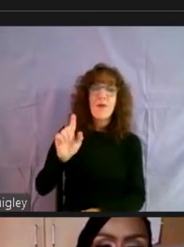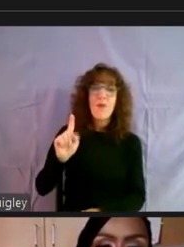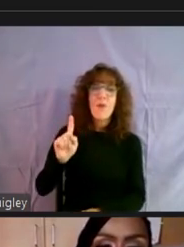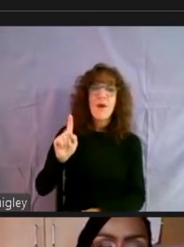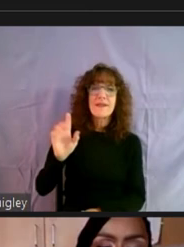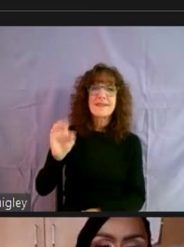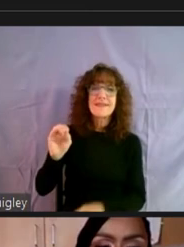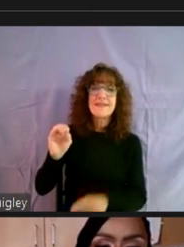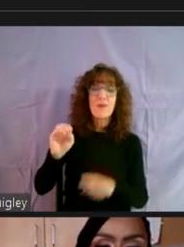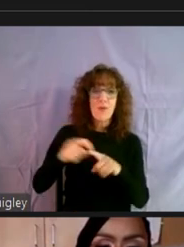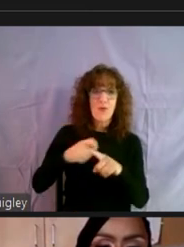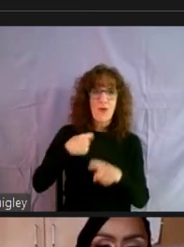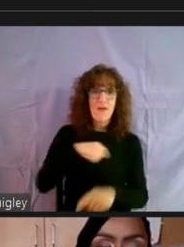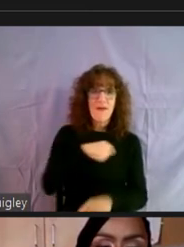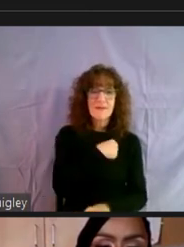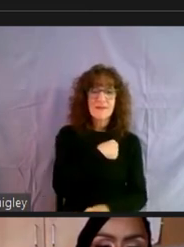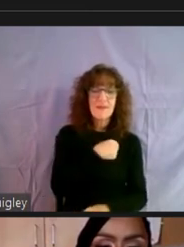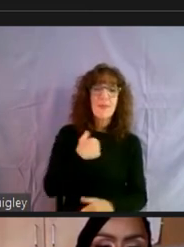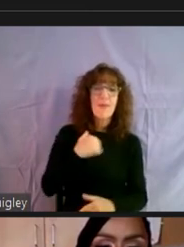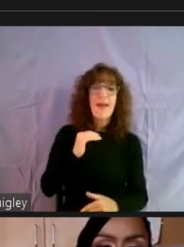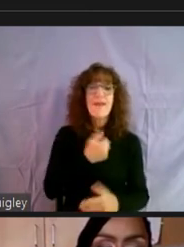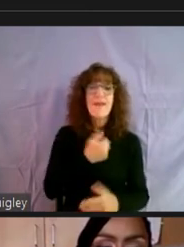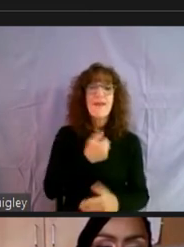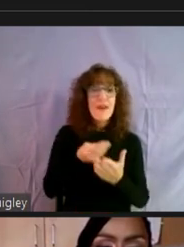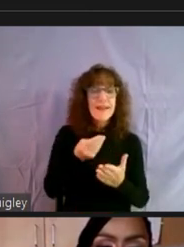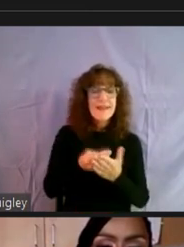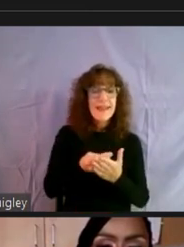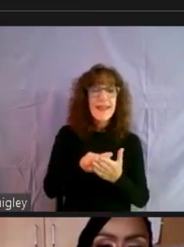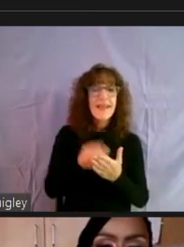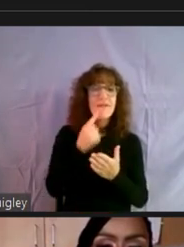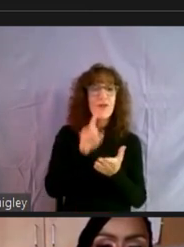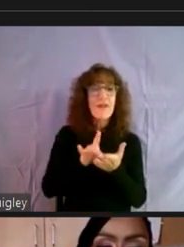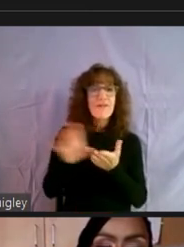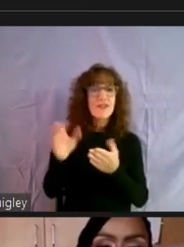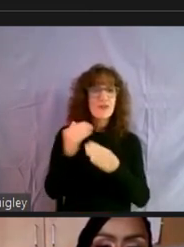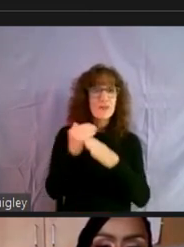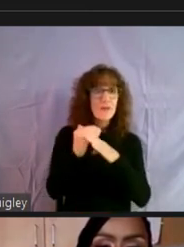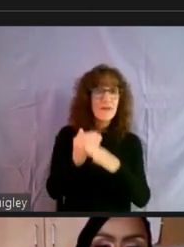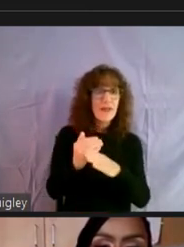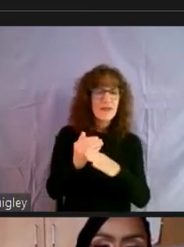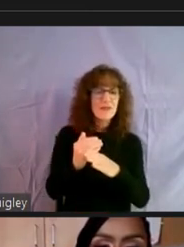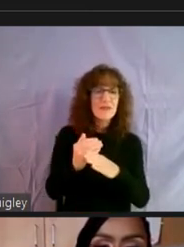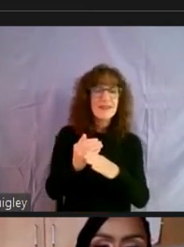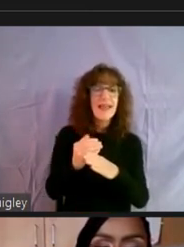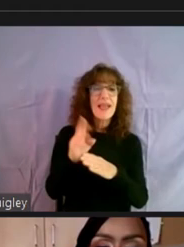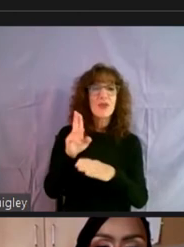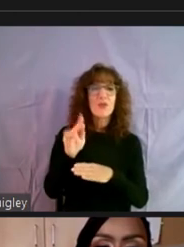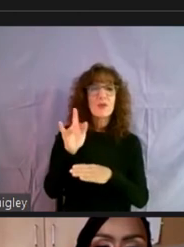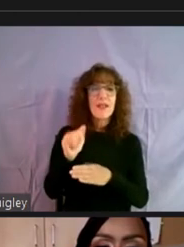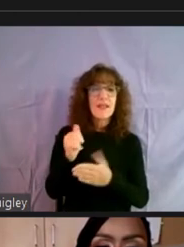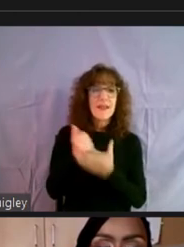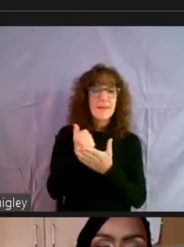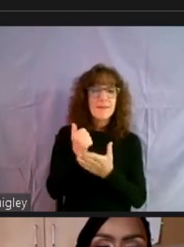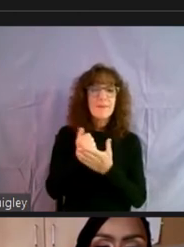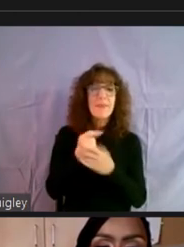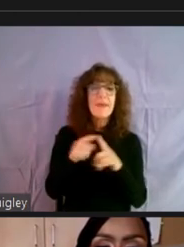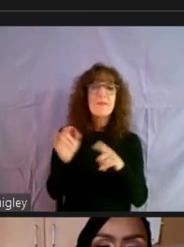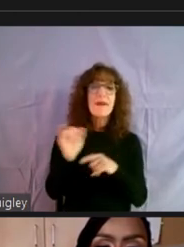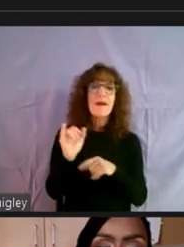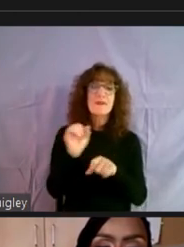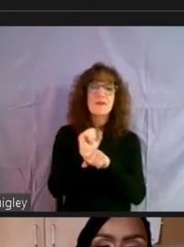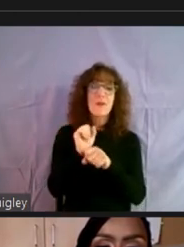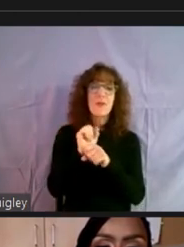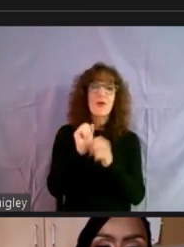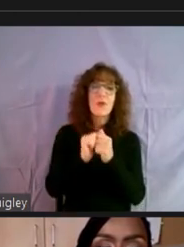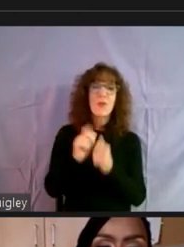So we have, um, our own funding and our budget for eviction prevention and utility assistance. Um, but we also work